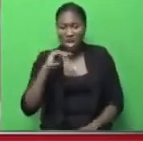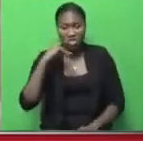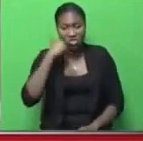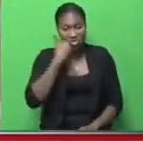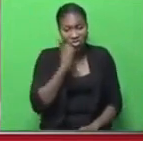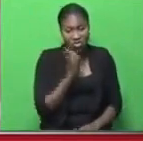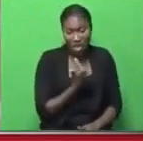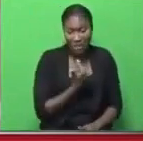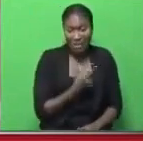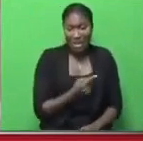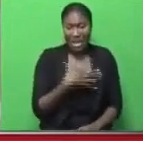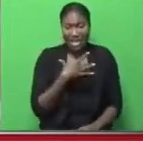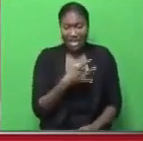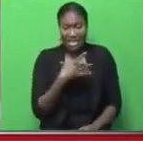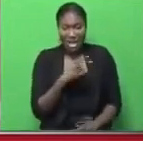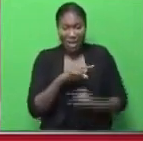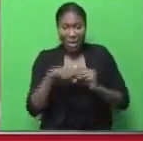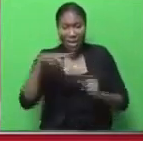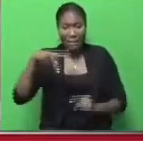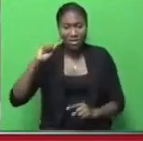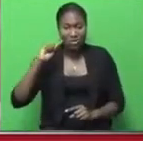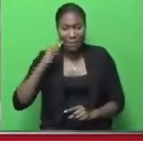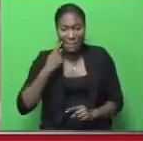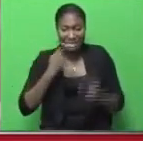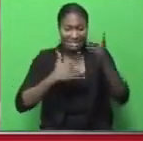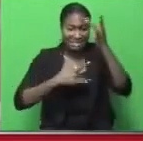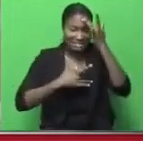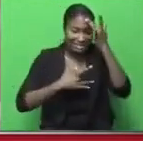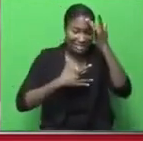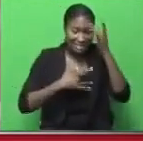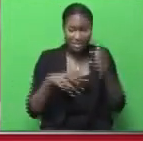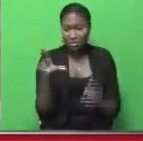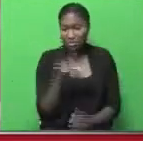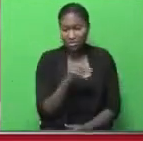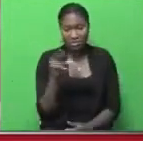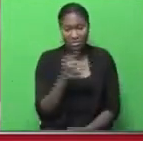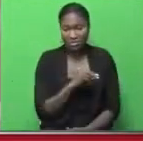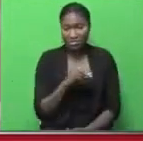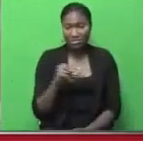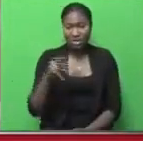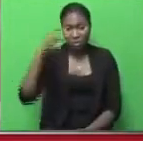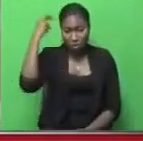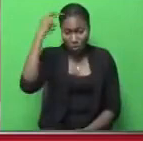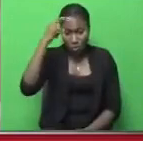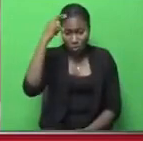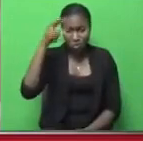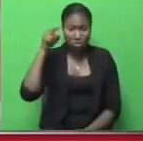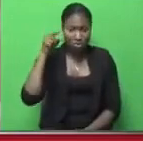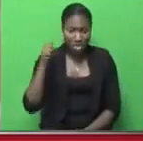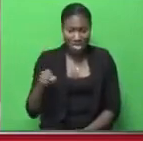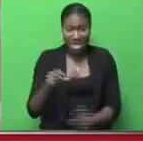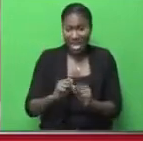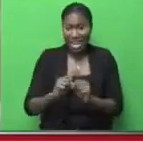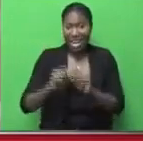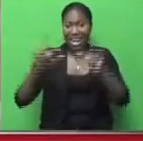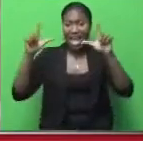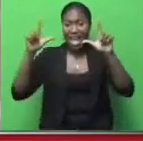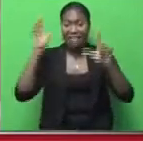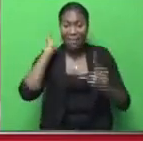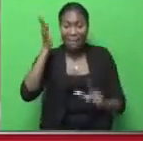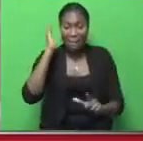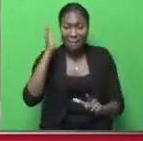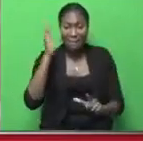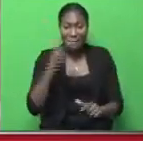take pleasure in his, in Patrick Manning's illness. That was the Member for Dago Martin West, live on a political platform.